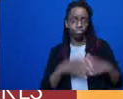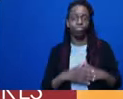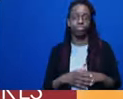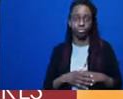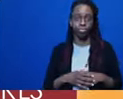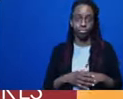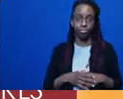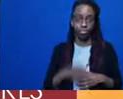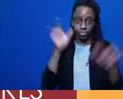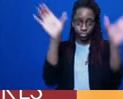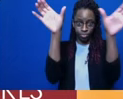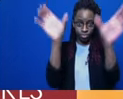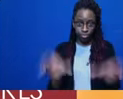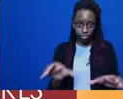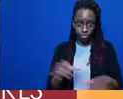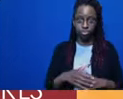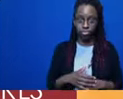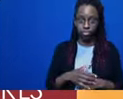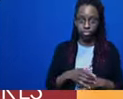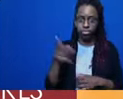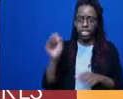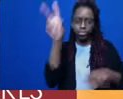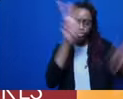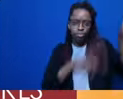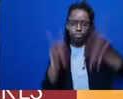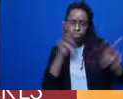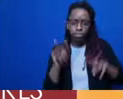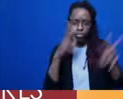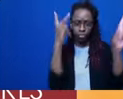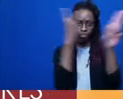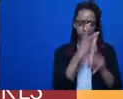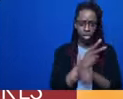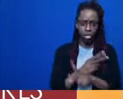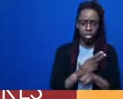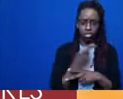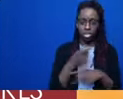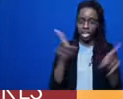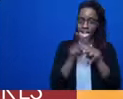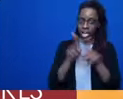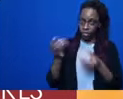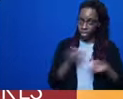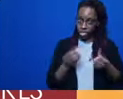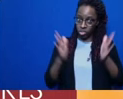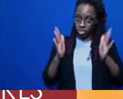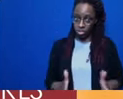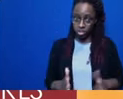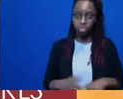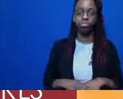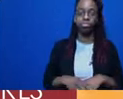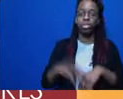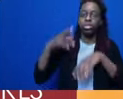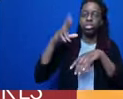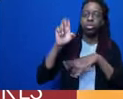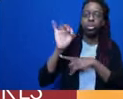facts and figures you need as a facilitator and also references that you can go back to to get deeper information. Or if you need to be